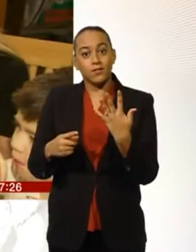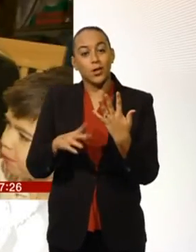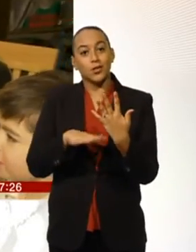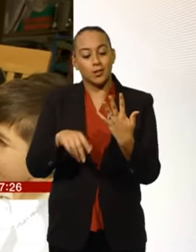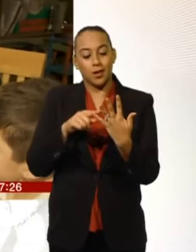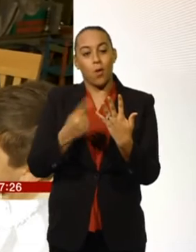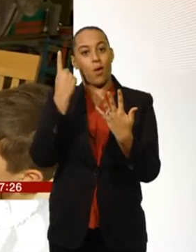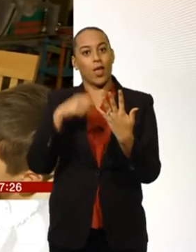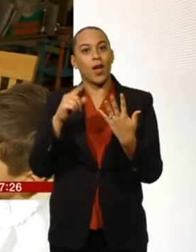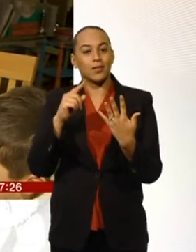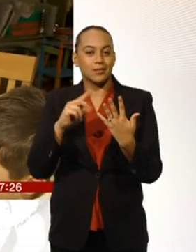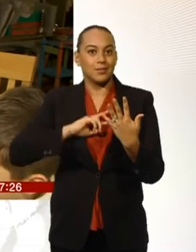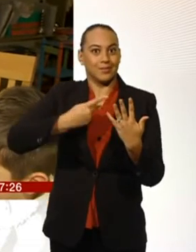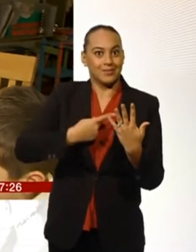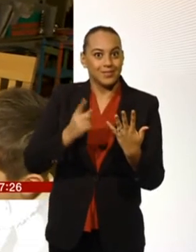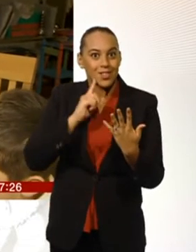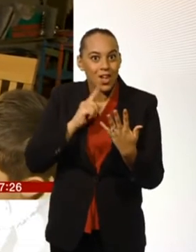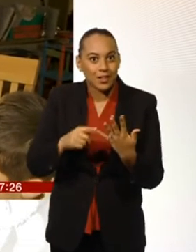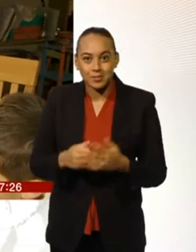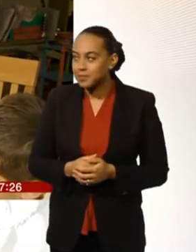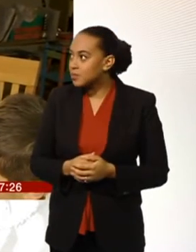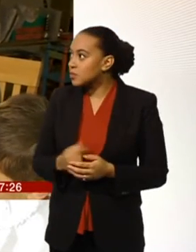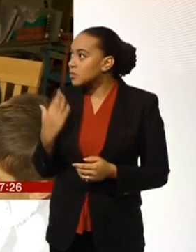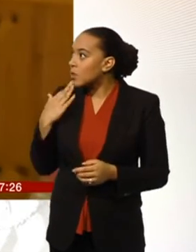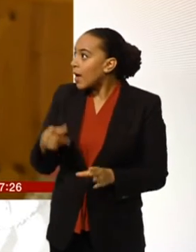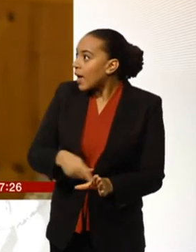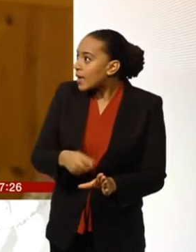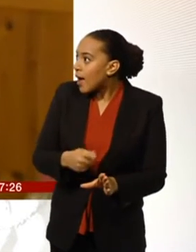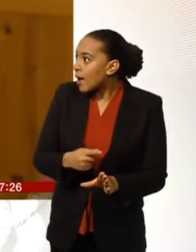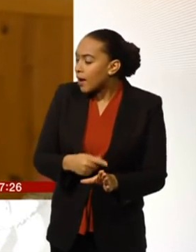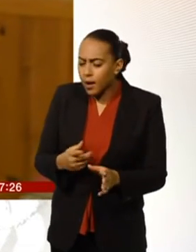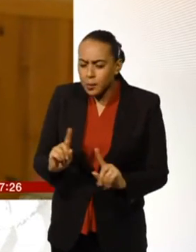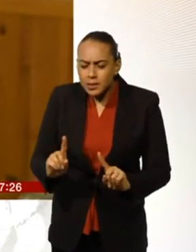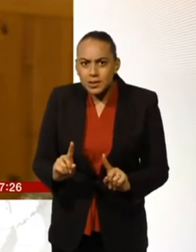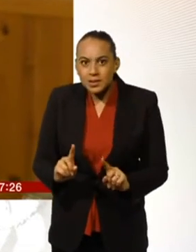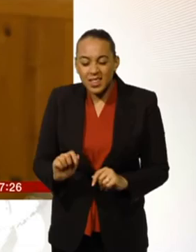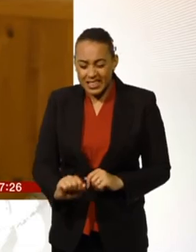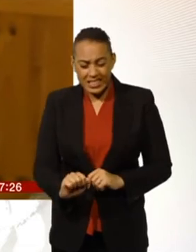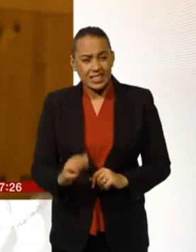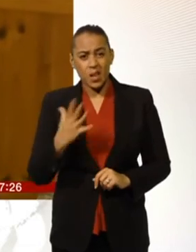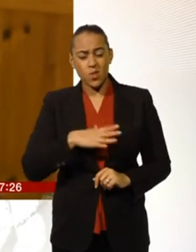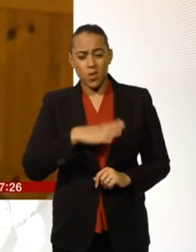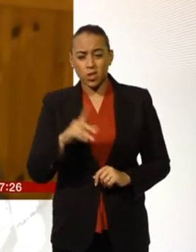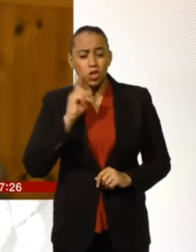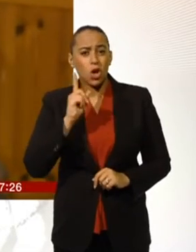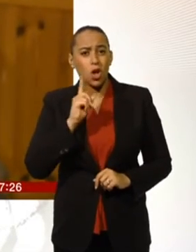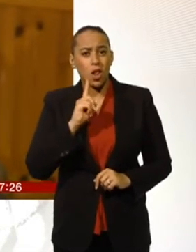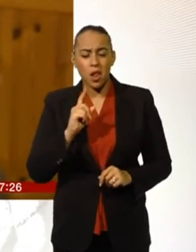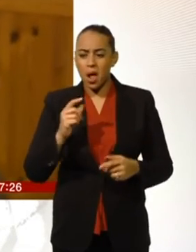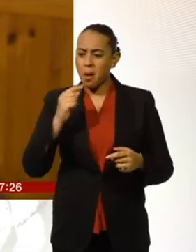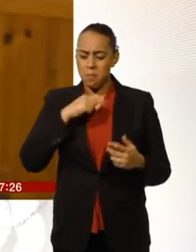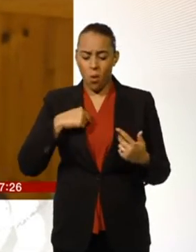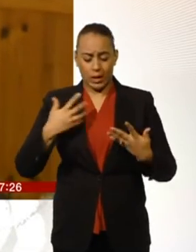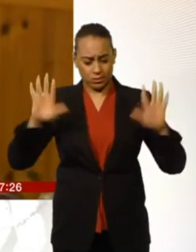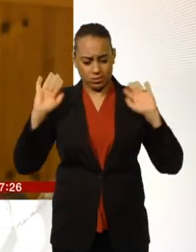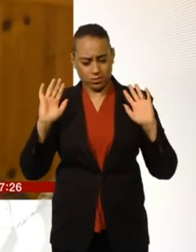she was younger, was she just very unhappy? Yeah, she always just wanted to be a girl. She never really accepted being a boy.